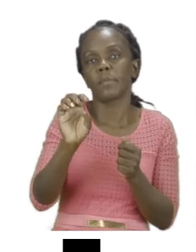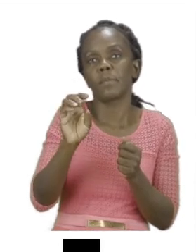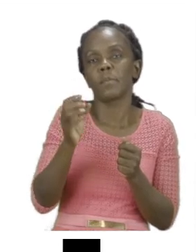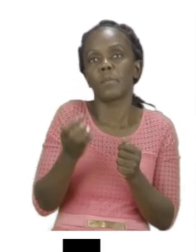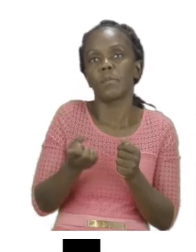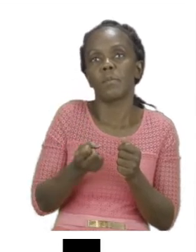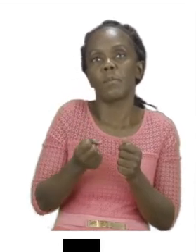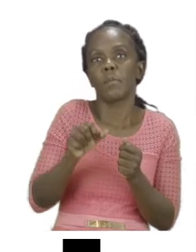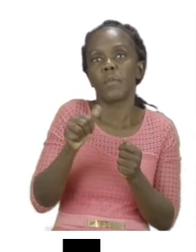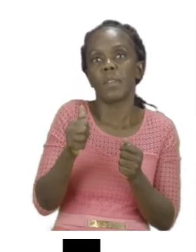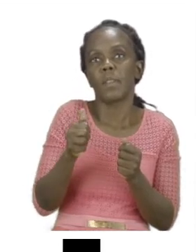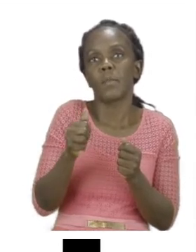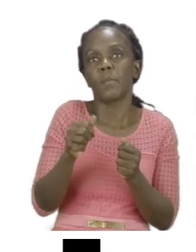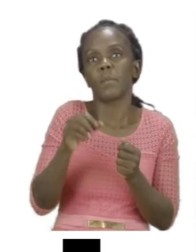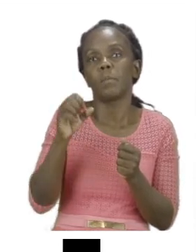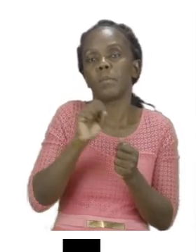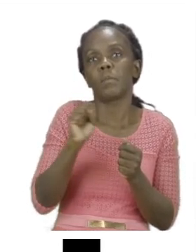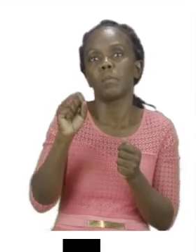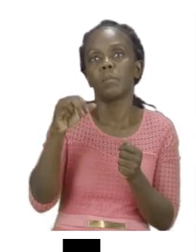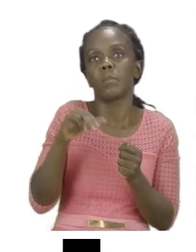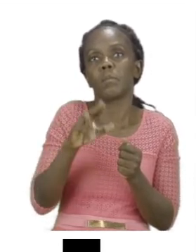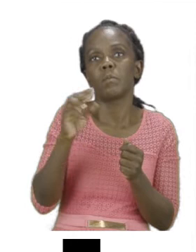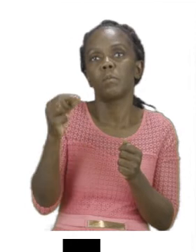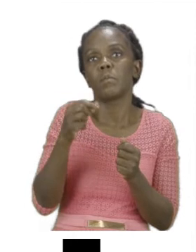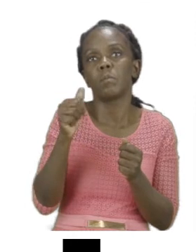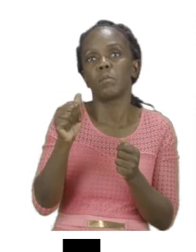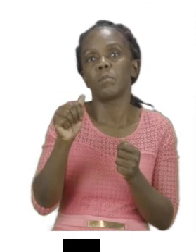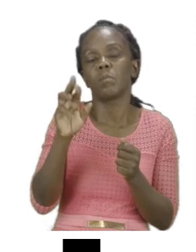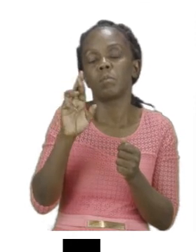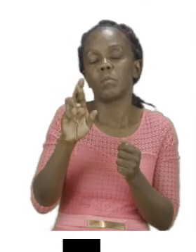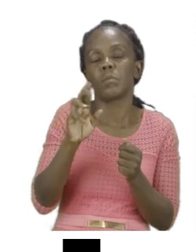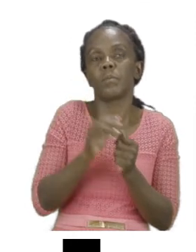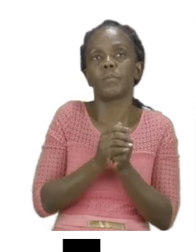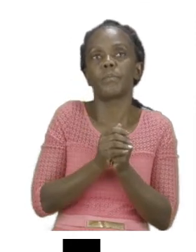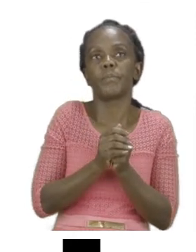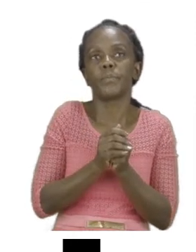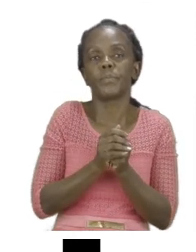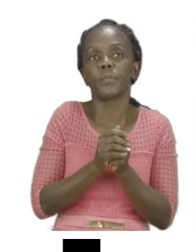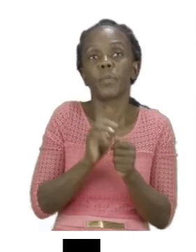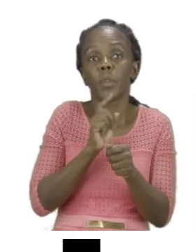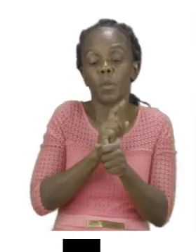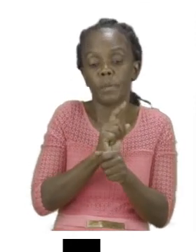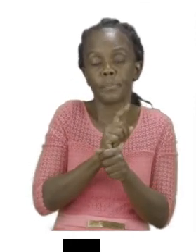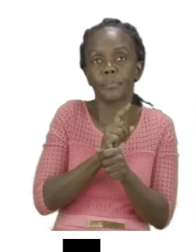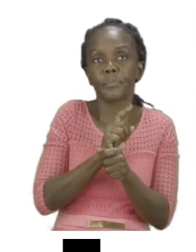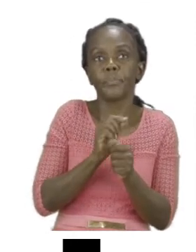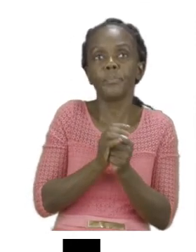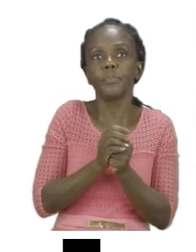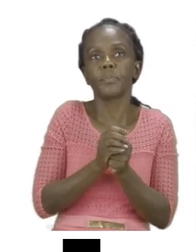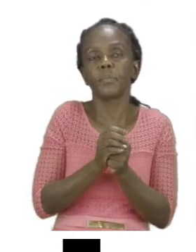So the first one is flour. Point to the flour. Very good.